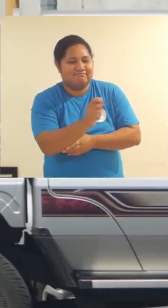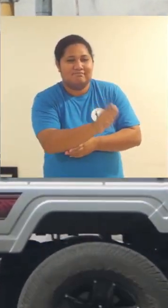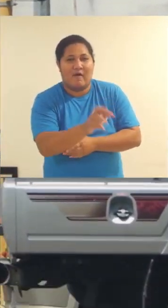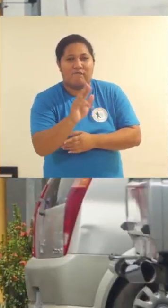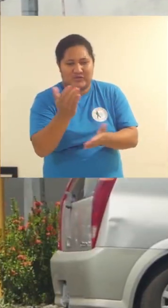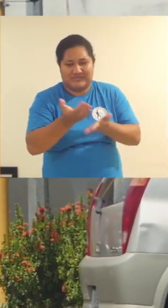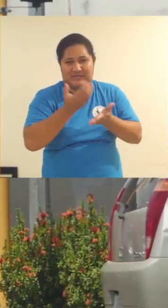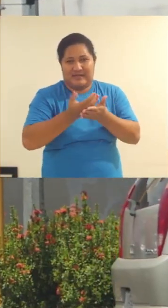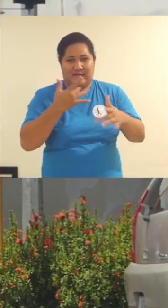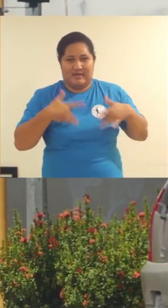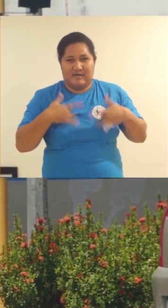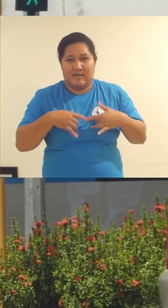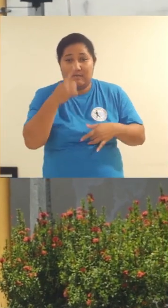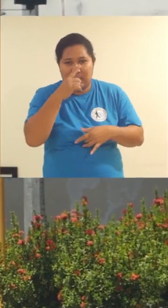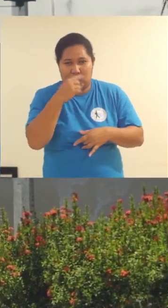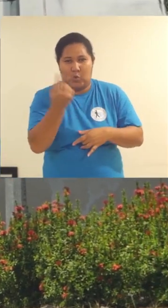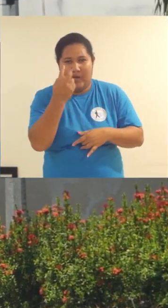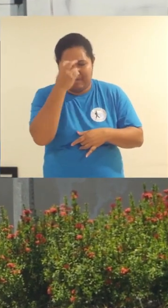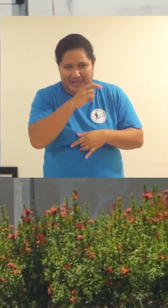like a week or my fear of eye